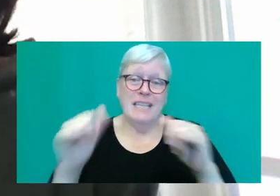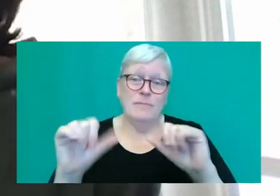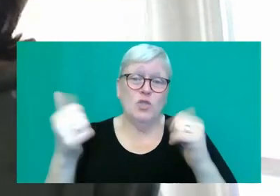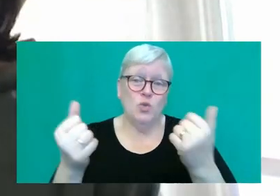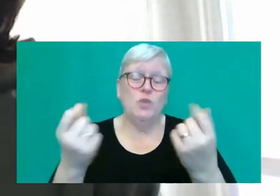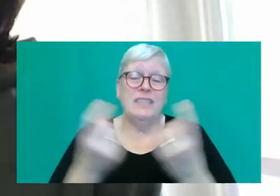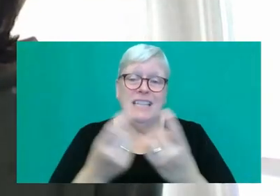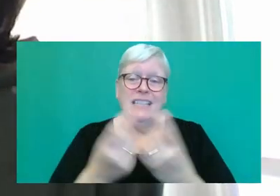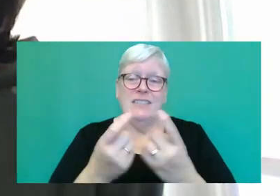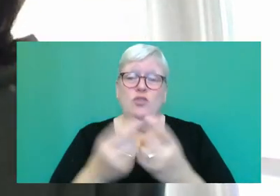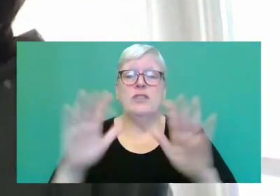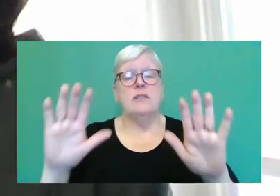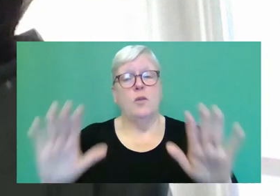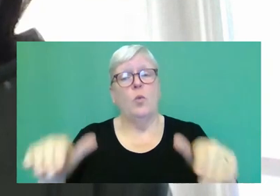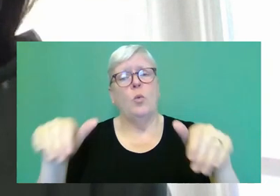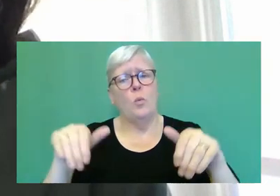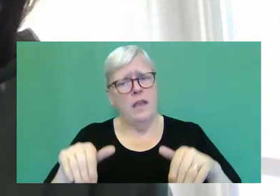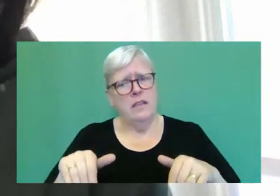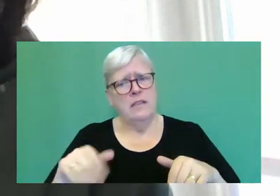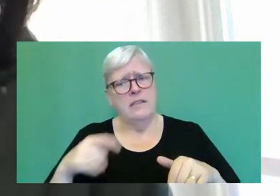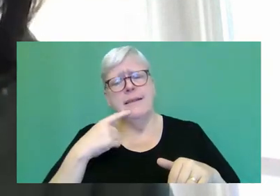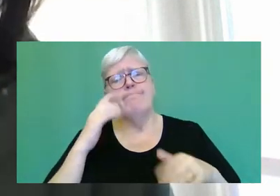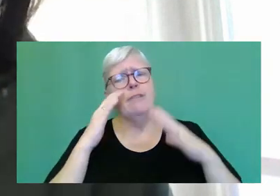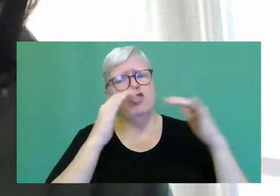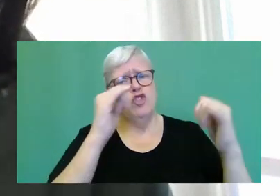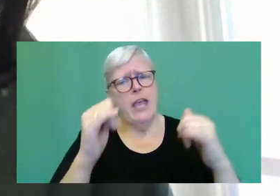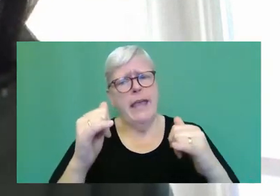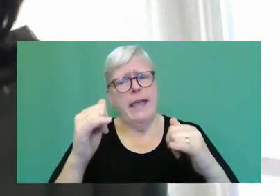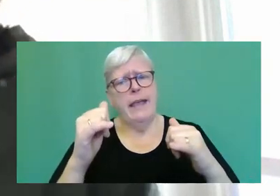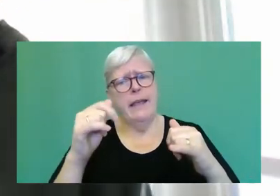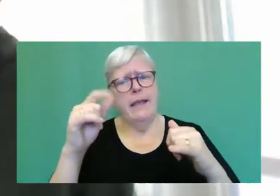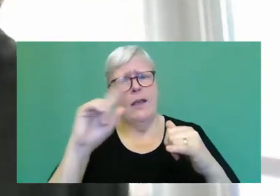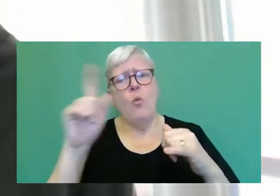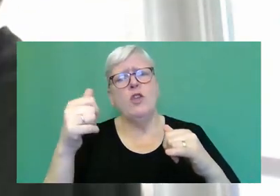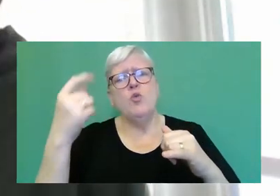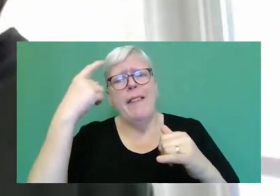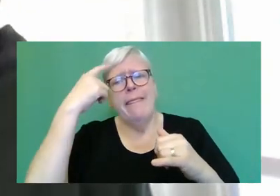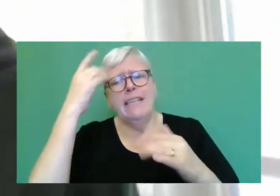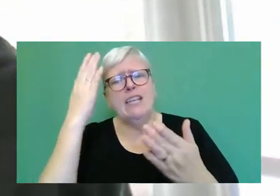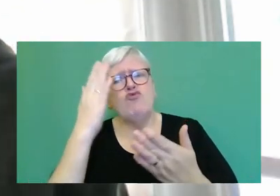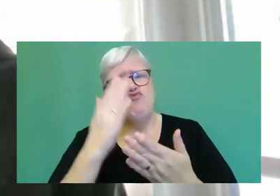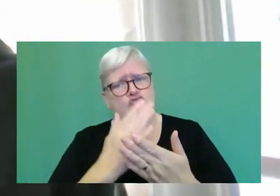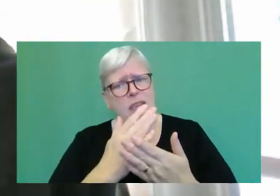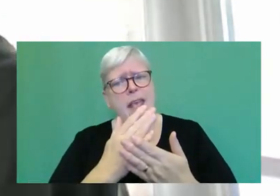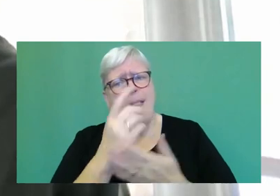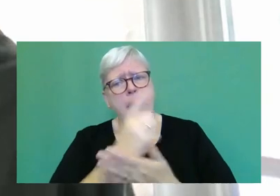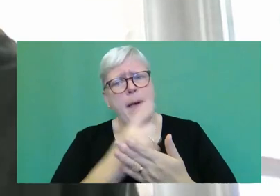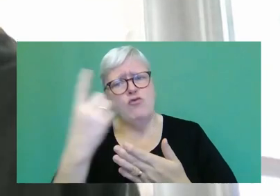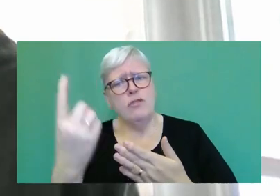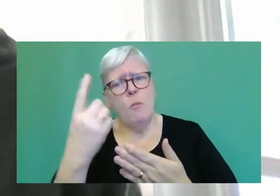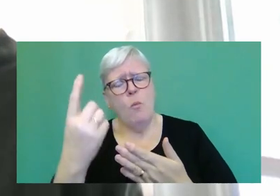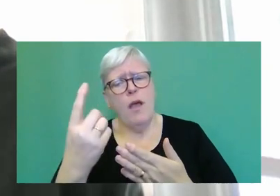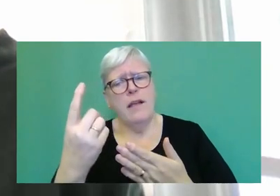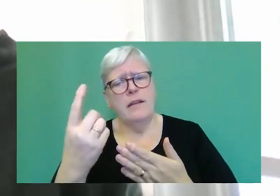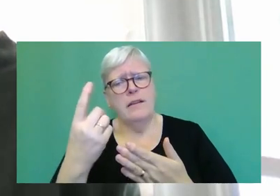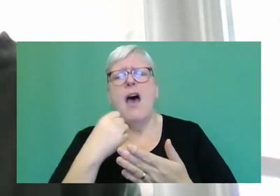just pause and check our assumptions a little bit. And I think that's what I'm always driving